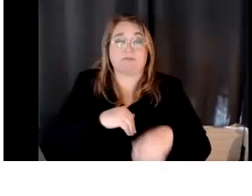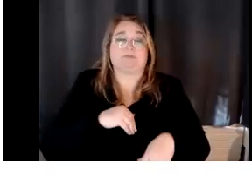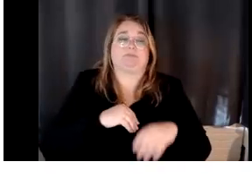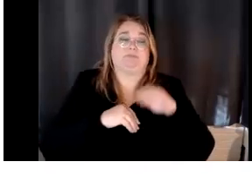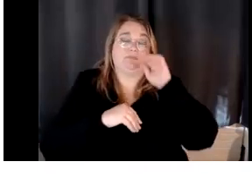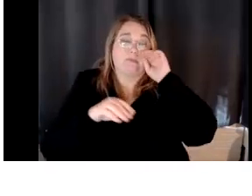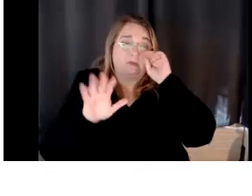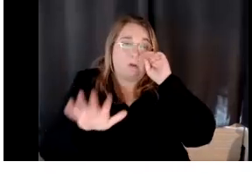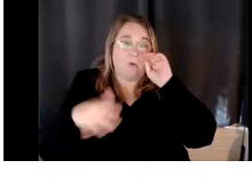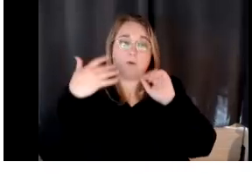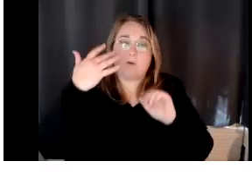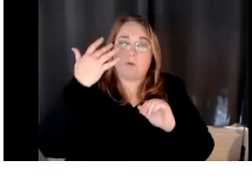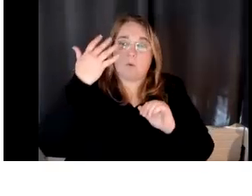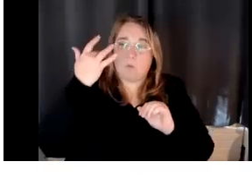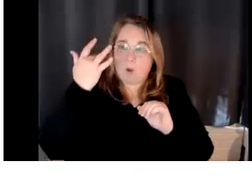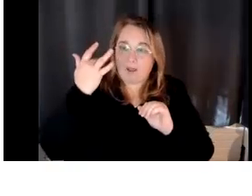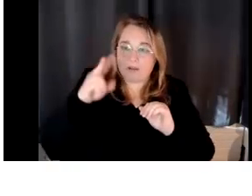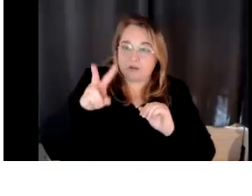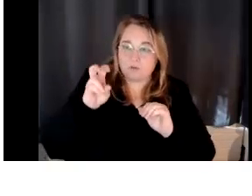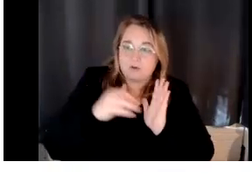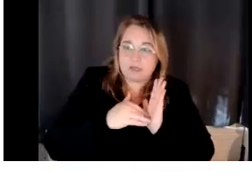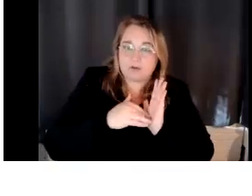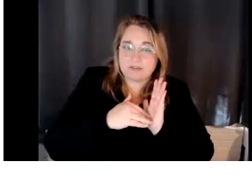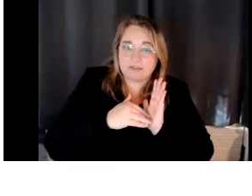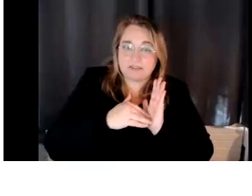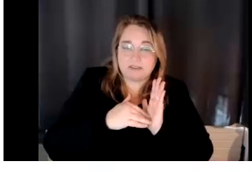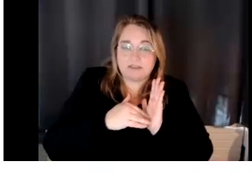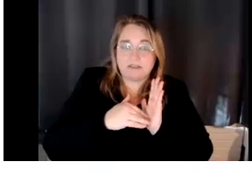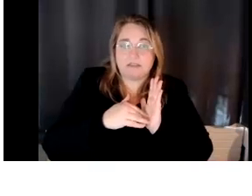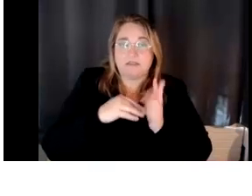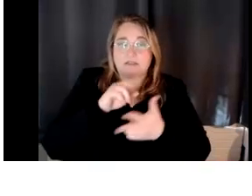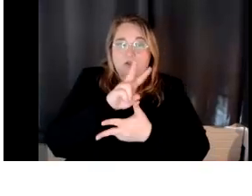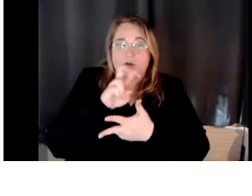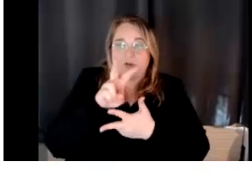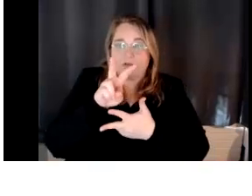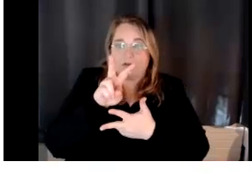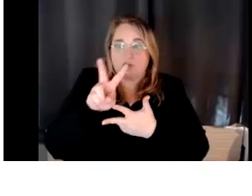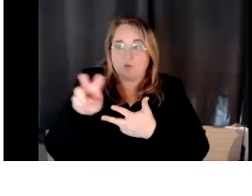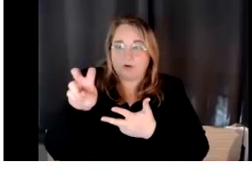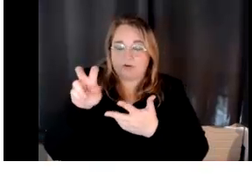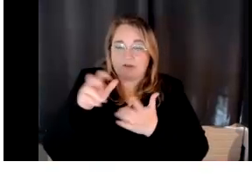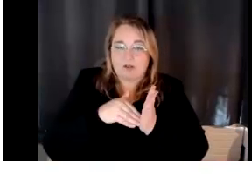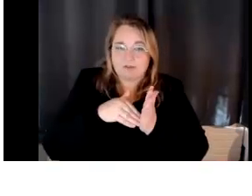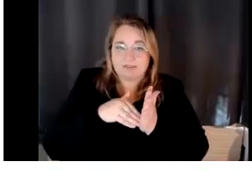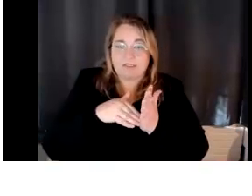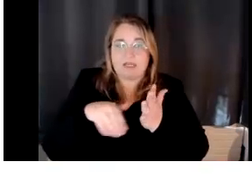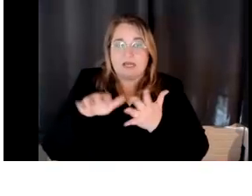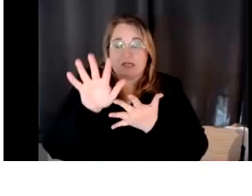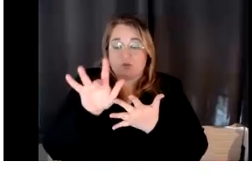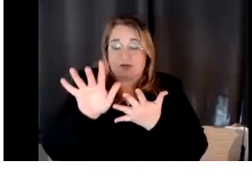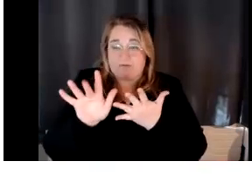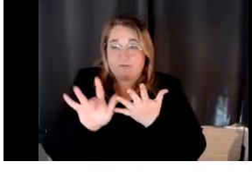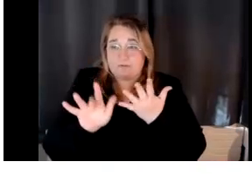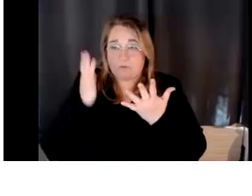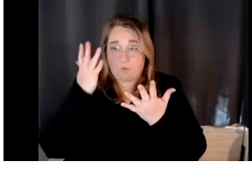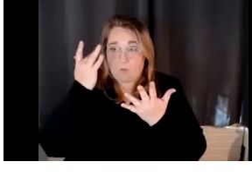why are we getting $200,000 and $200,000 for these two pathways, only the $25,000 piece for